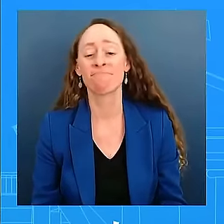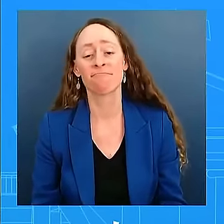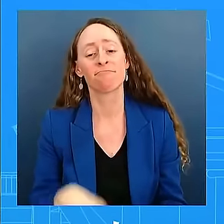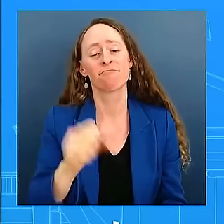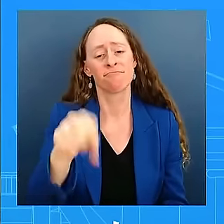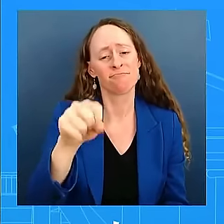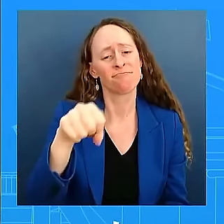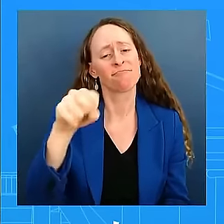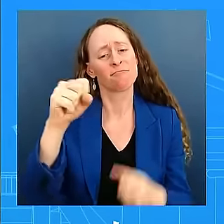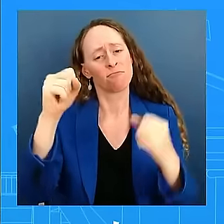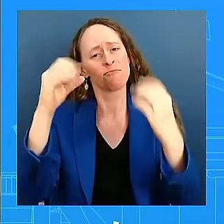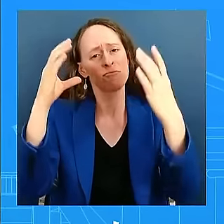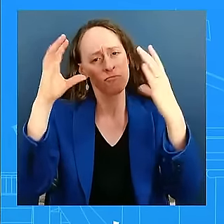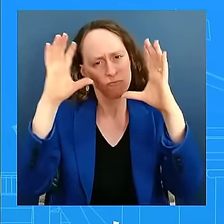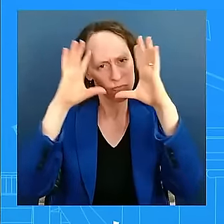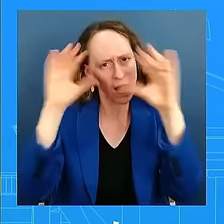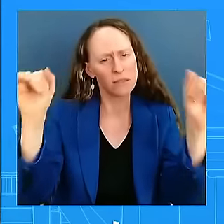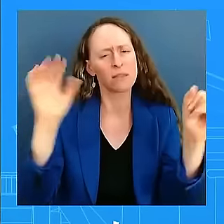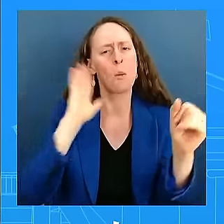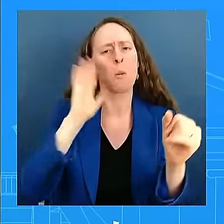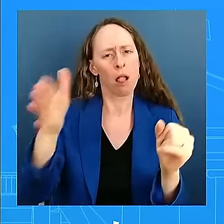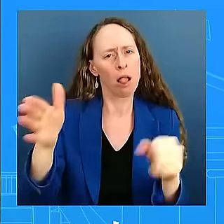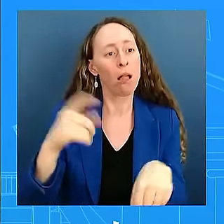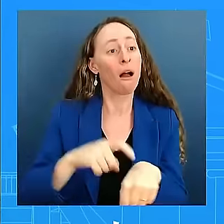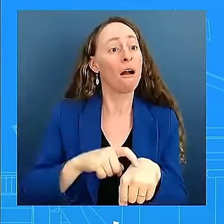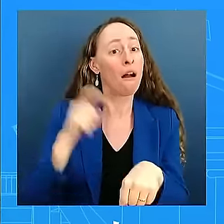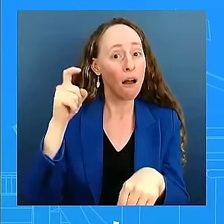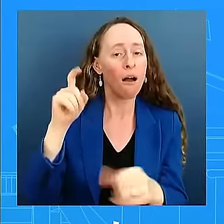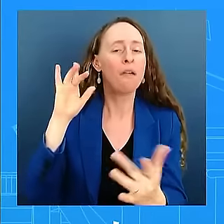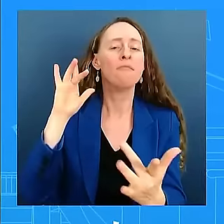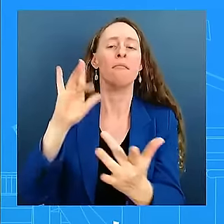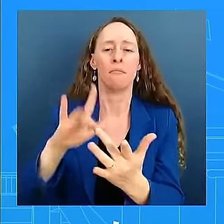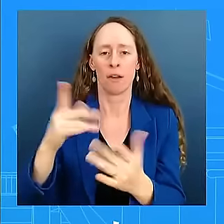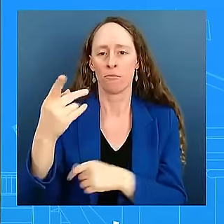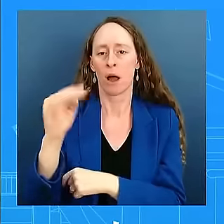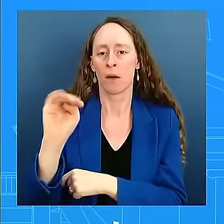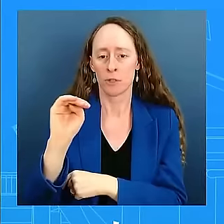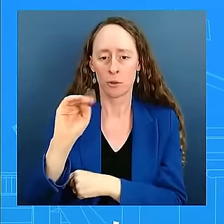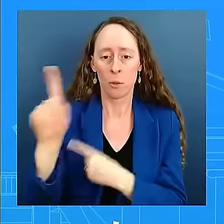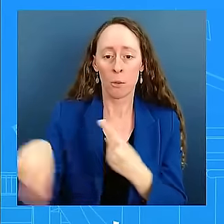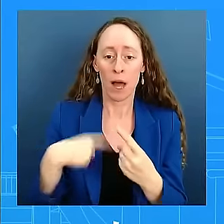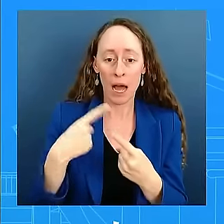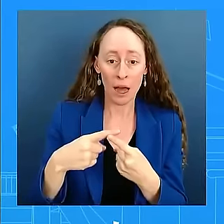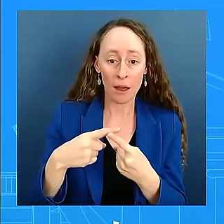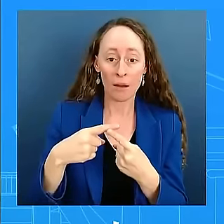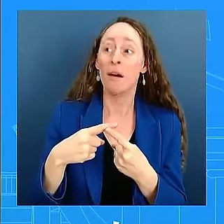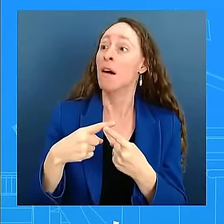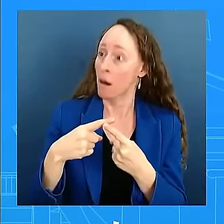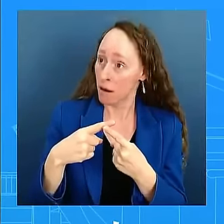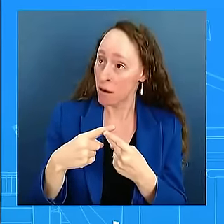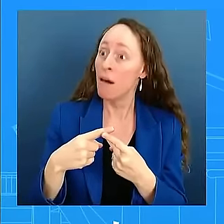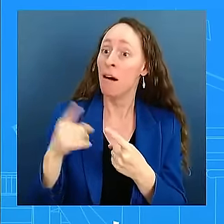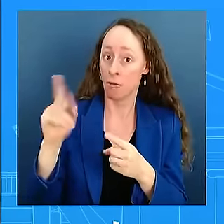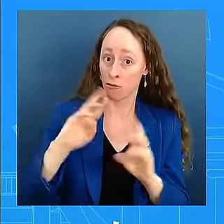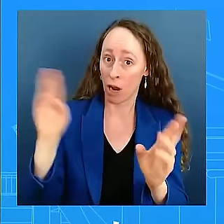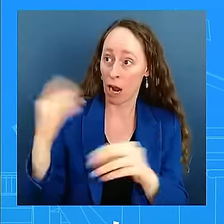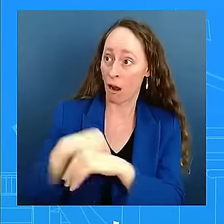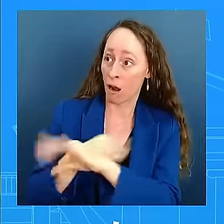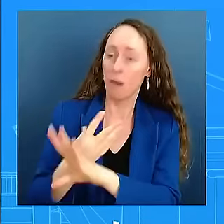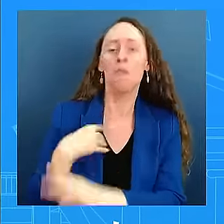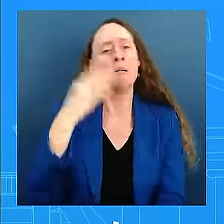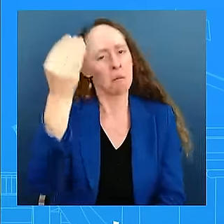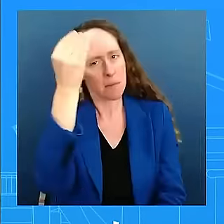that. And once we have a call to speak to, we will certainly do that. Okay, John.